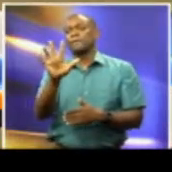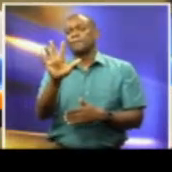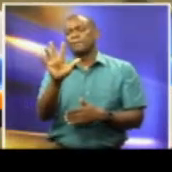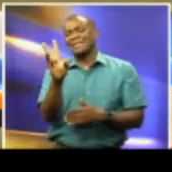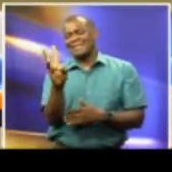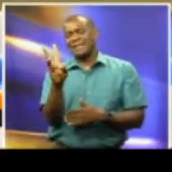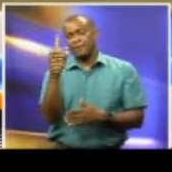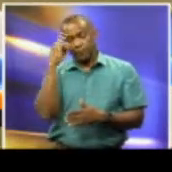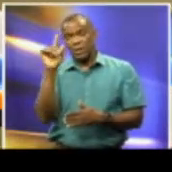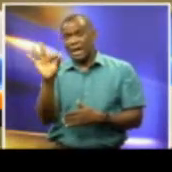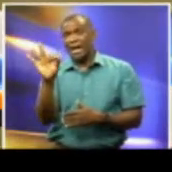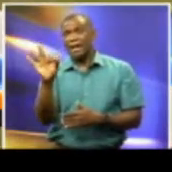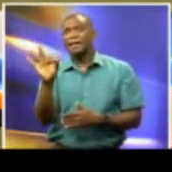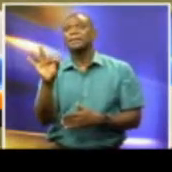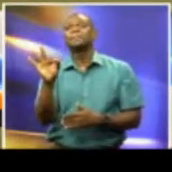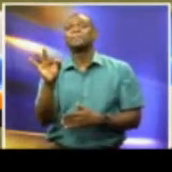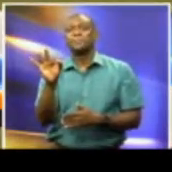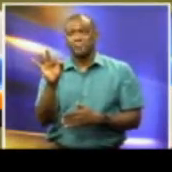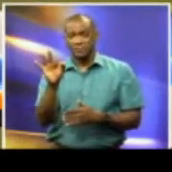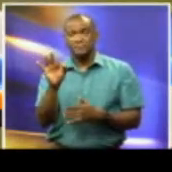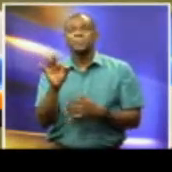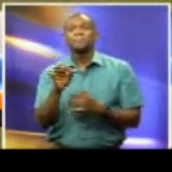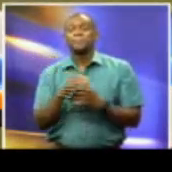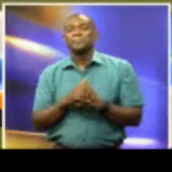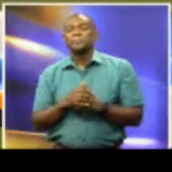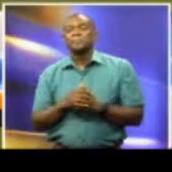wicket away off the bowling of Ruston Chase.